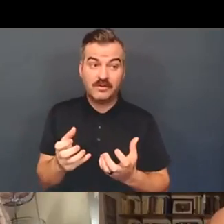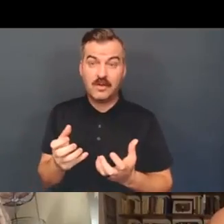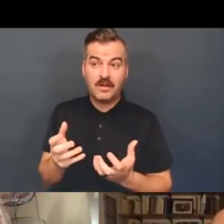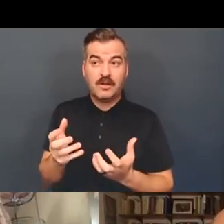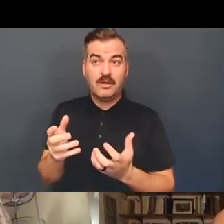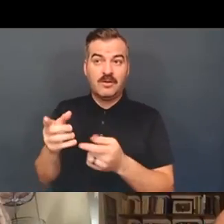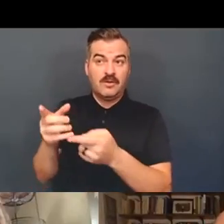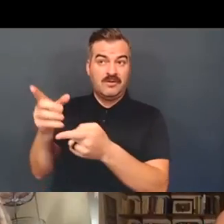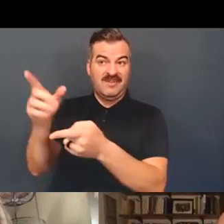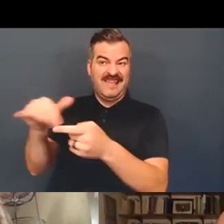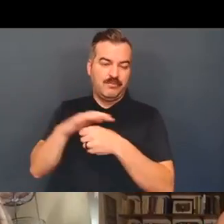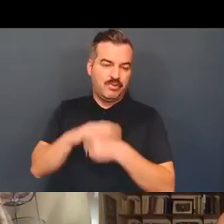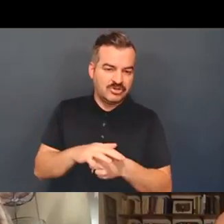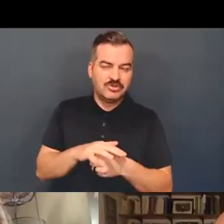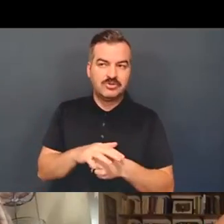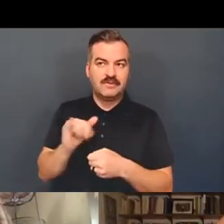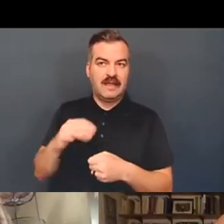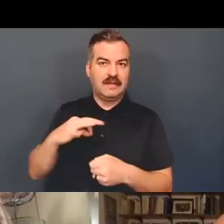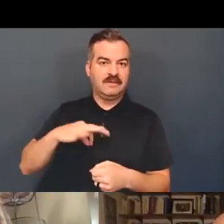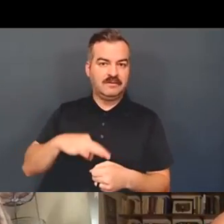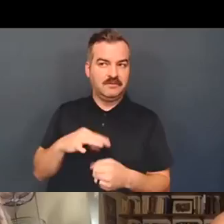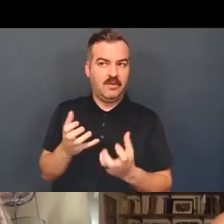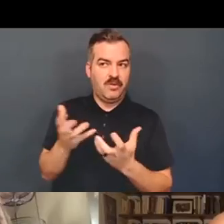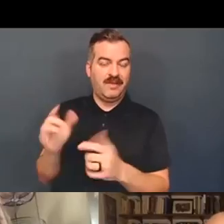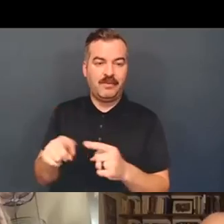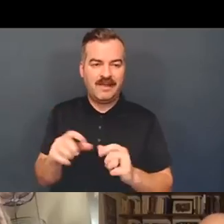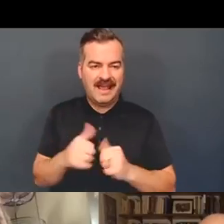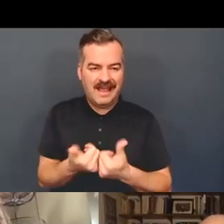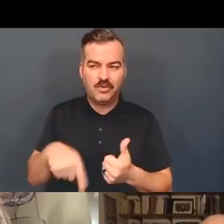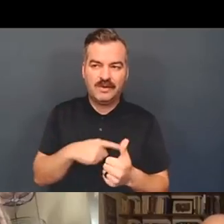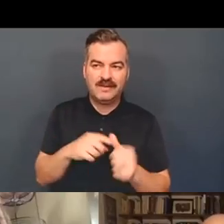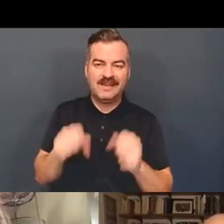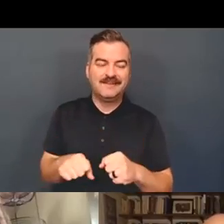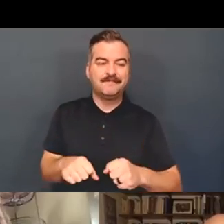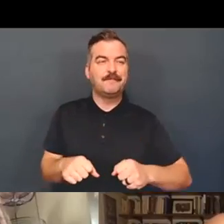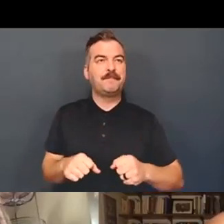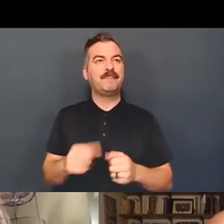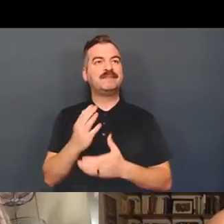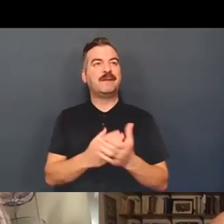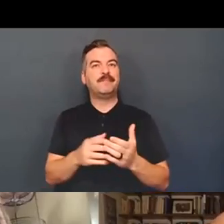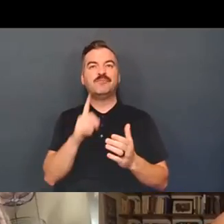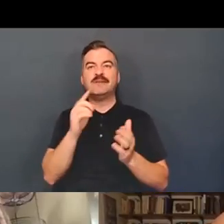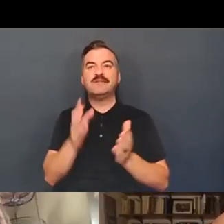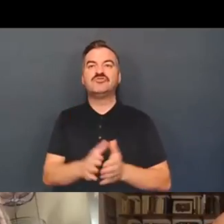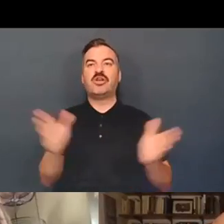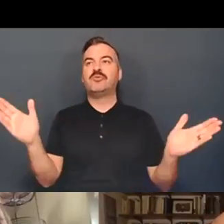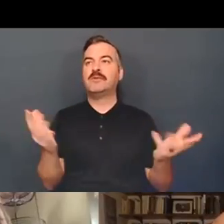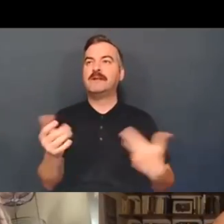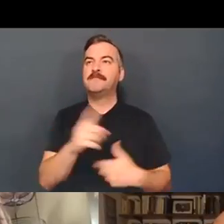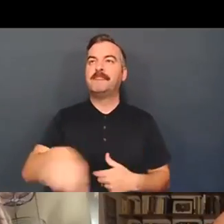structural pressures or incentives. But how do we push back against the general, those